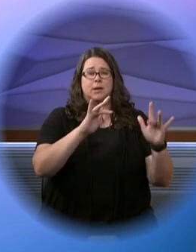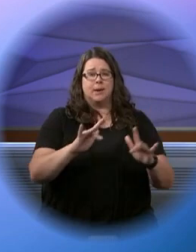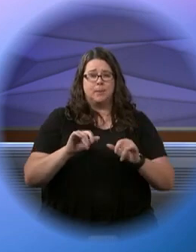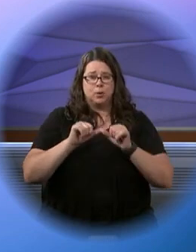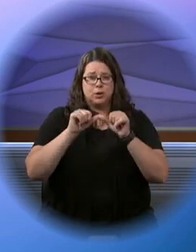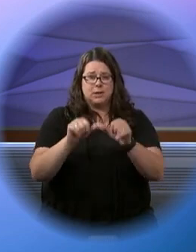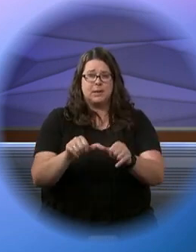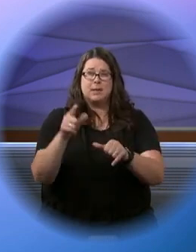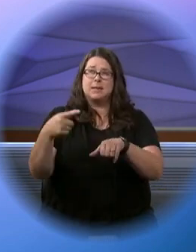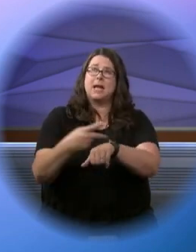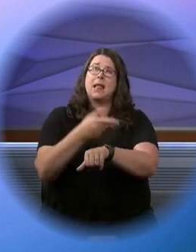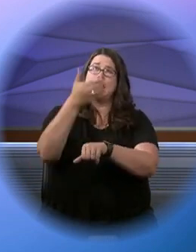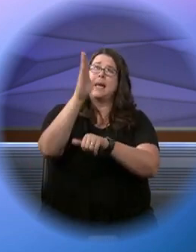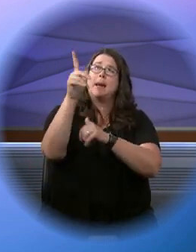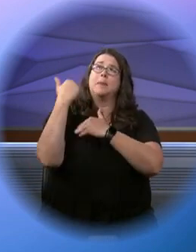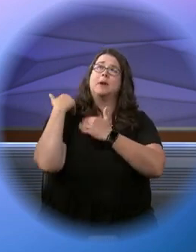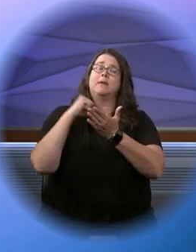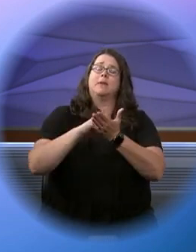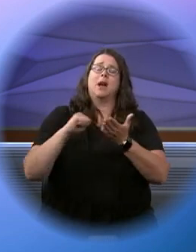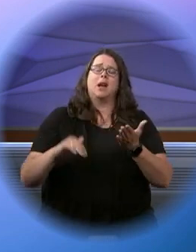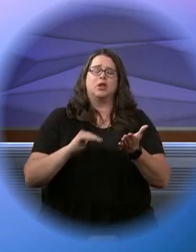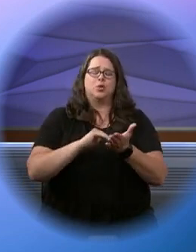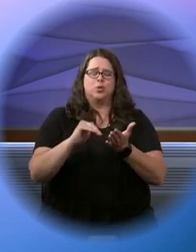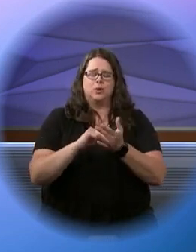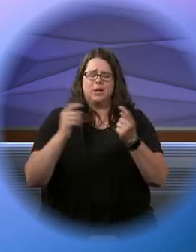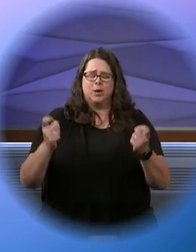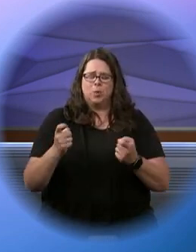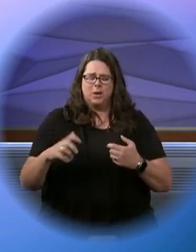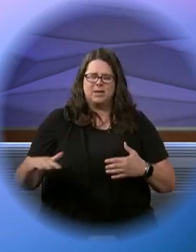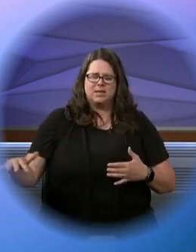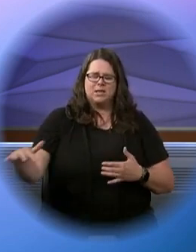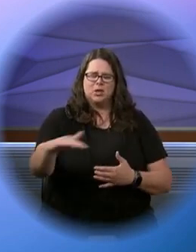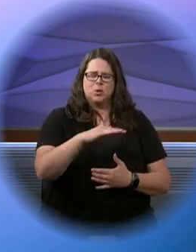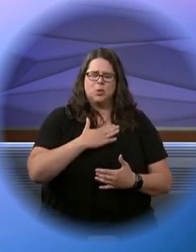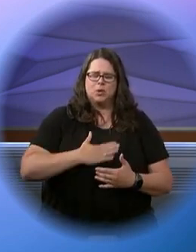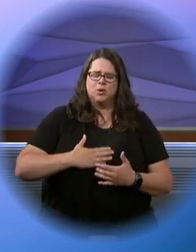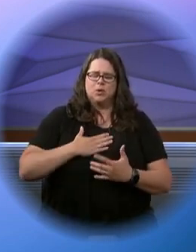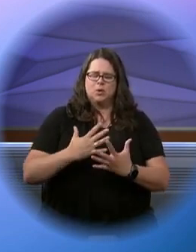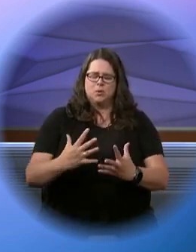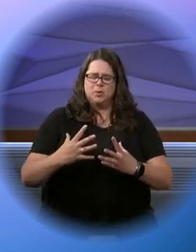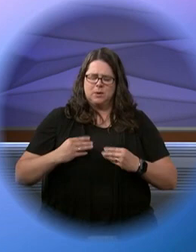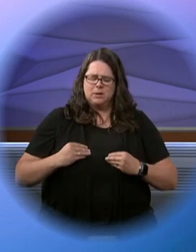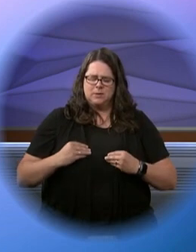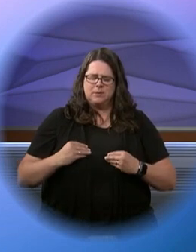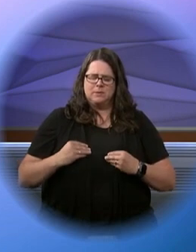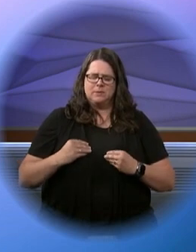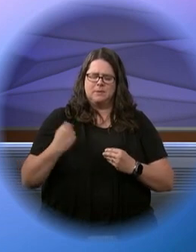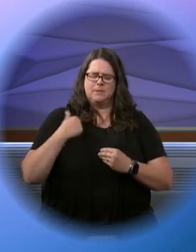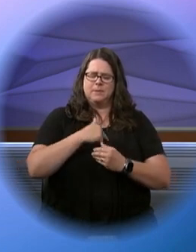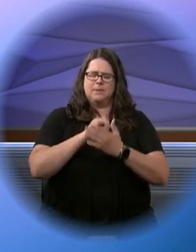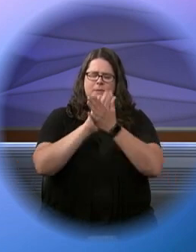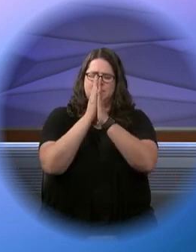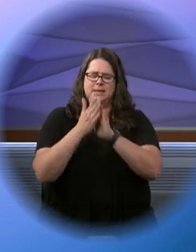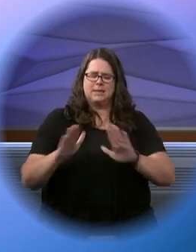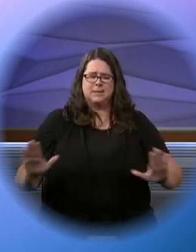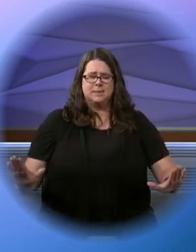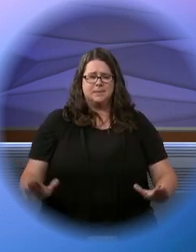world, have mercy on us. And Lamb of God, you take away the sins of the world, grant us peace.